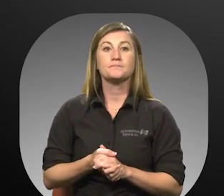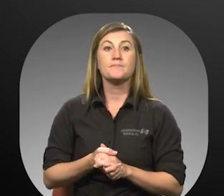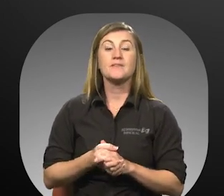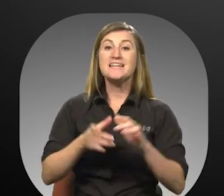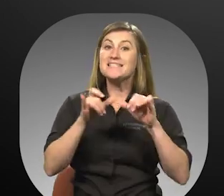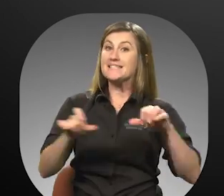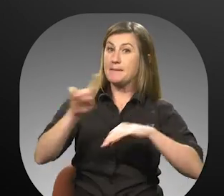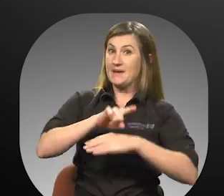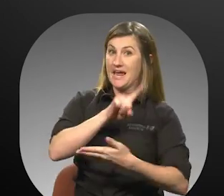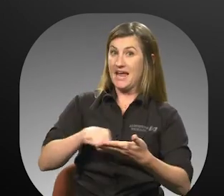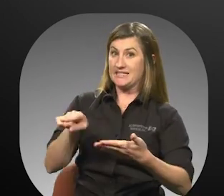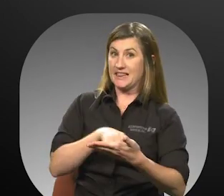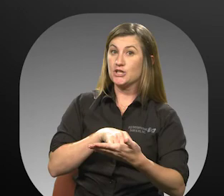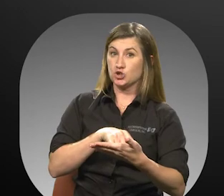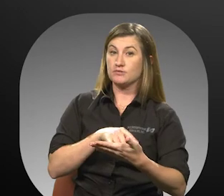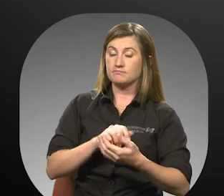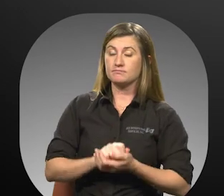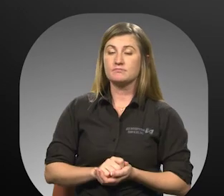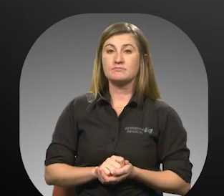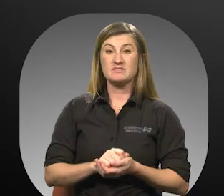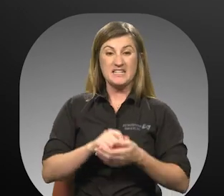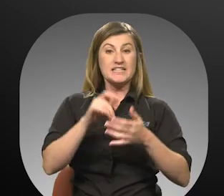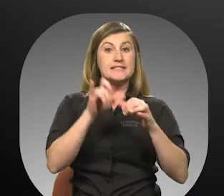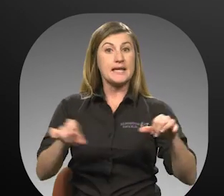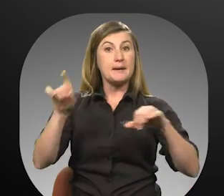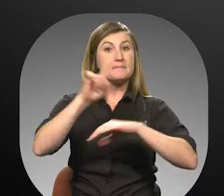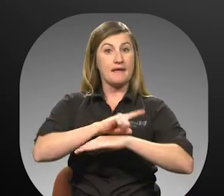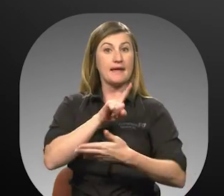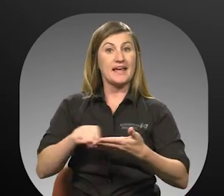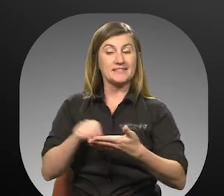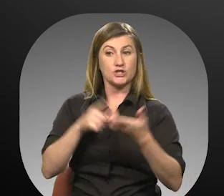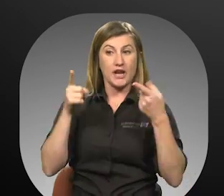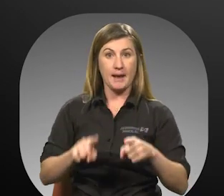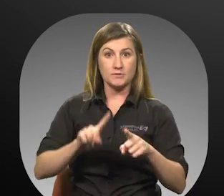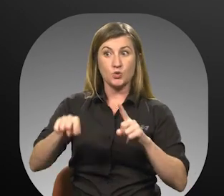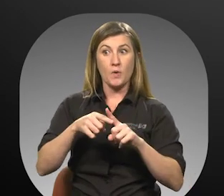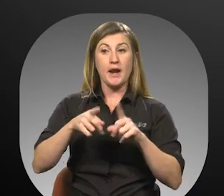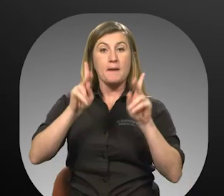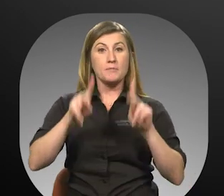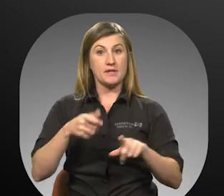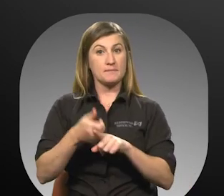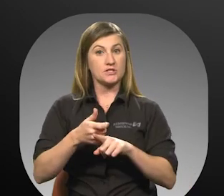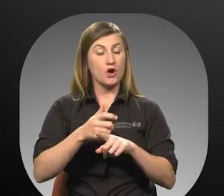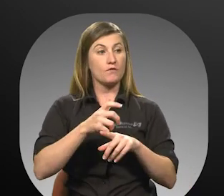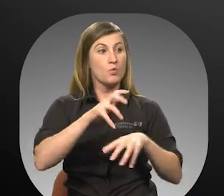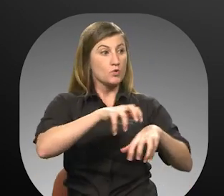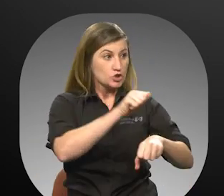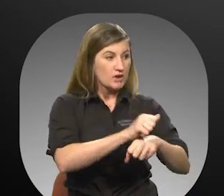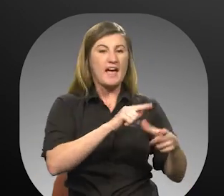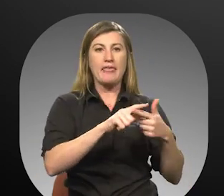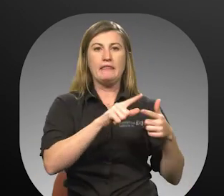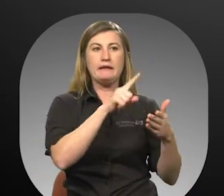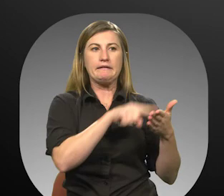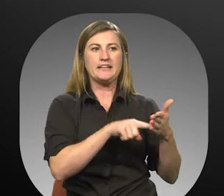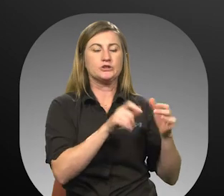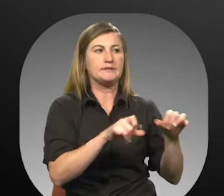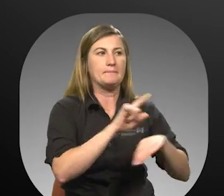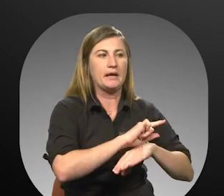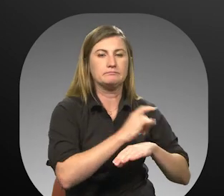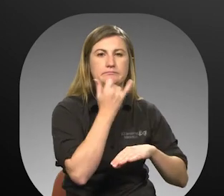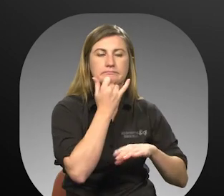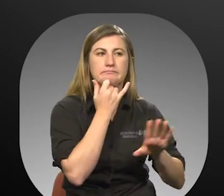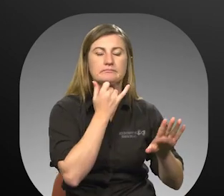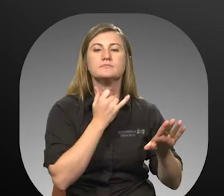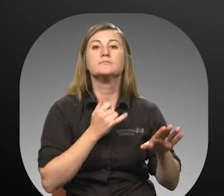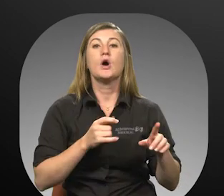Same-day cancellation. Same-day cancellation occurs when a person has reserved a trip and then cancels the trip on the same day it